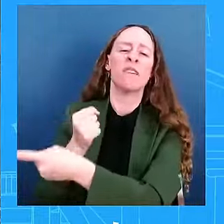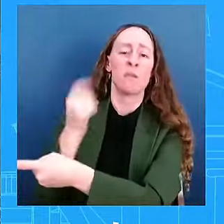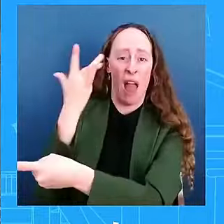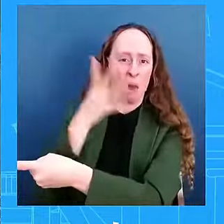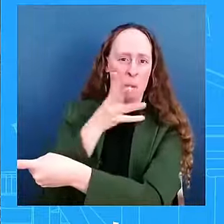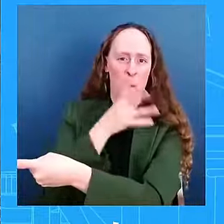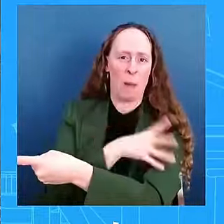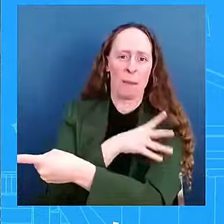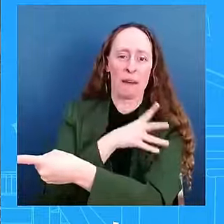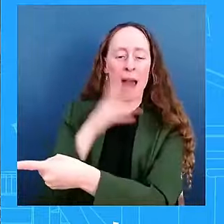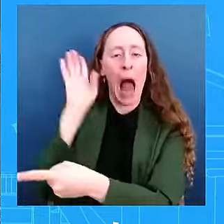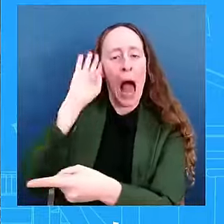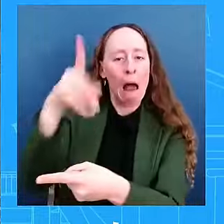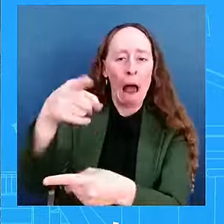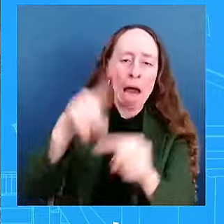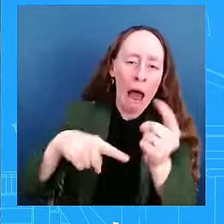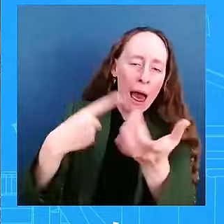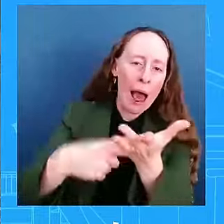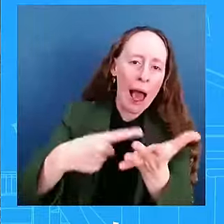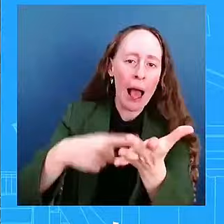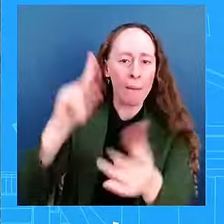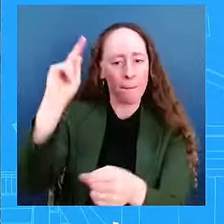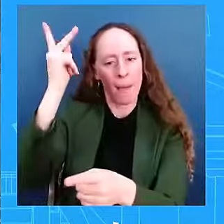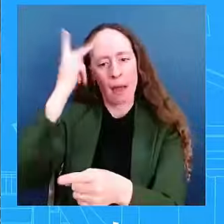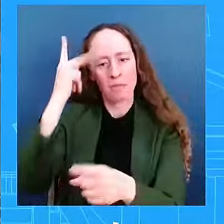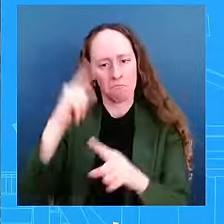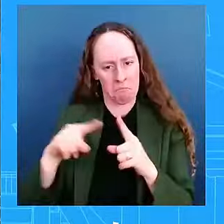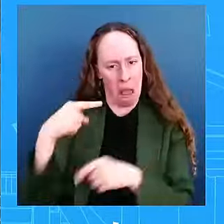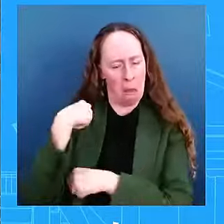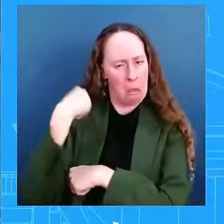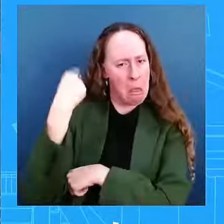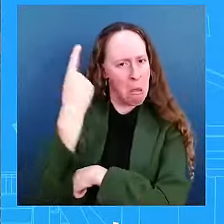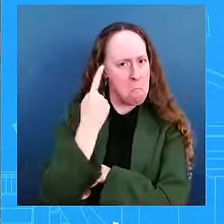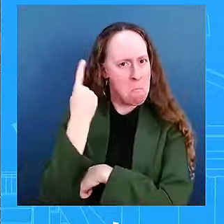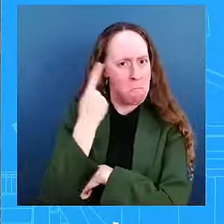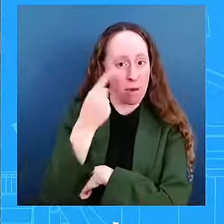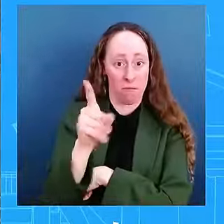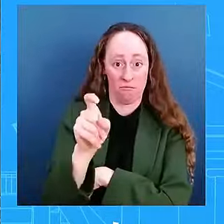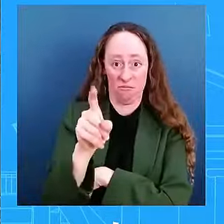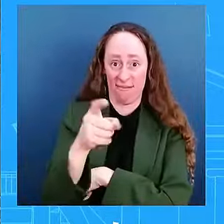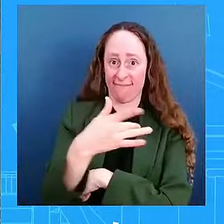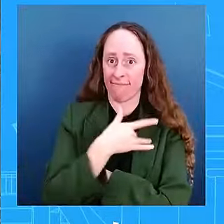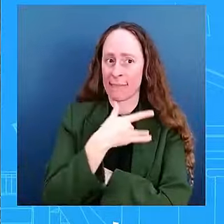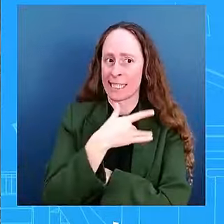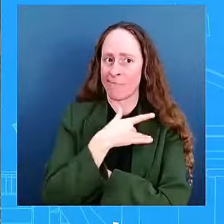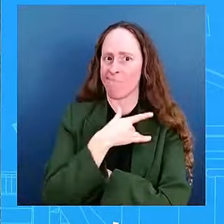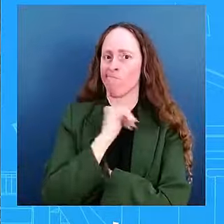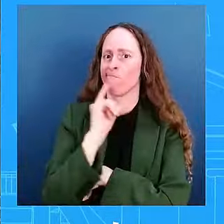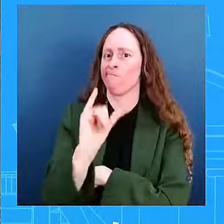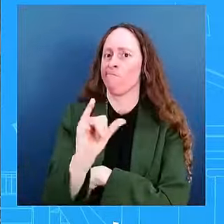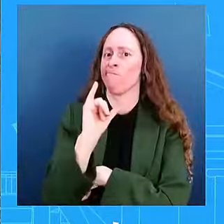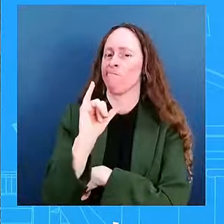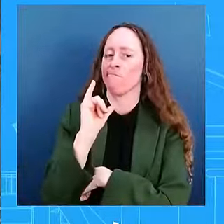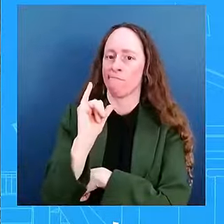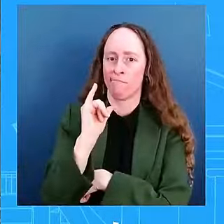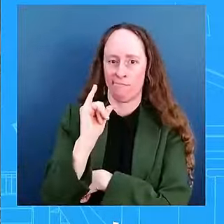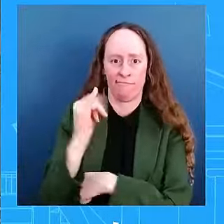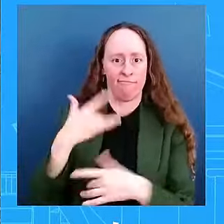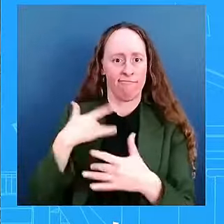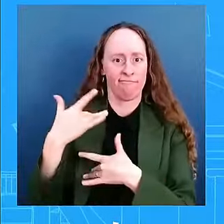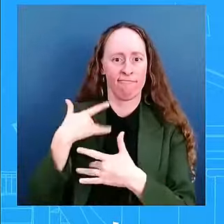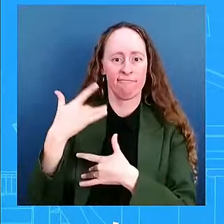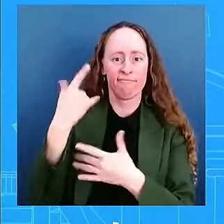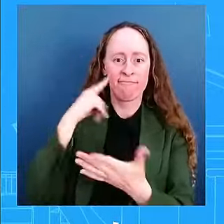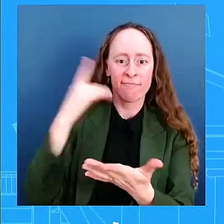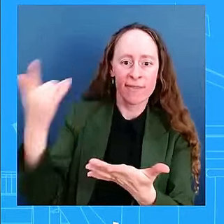have you seen moments, or do you believe that, that this has been a unique challenge for Vice President Harris in her role as Vice President?